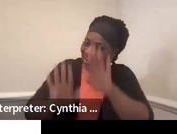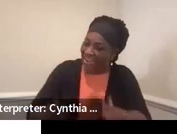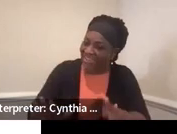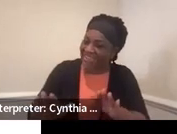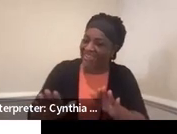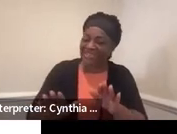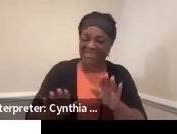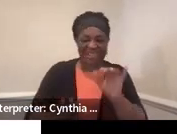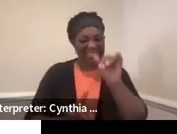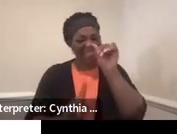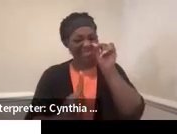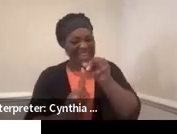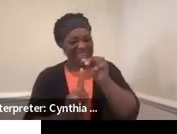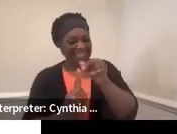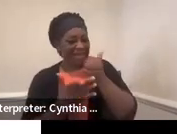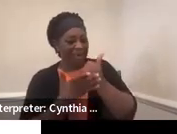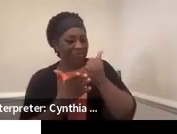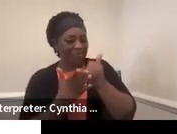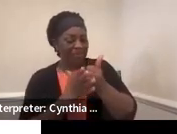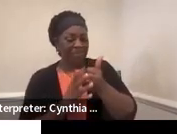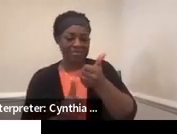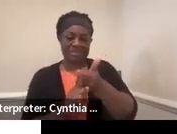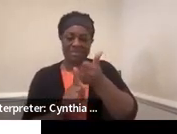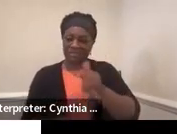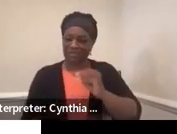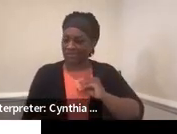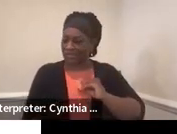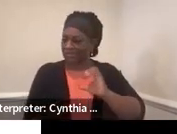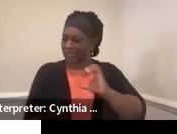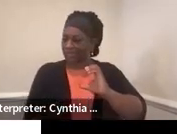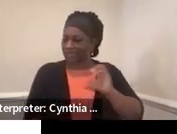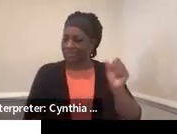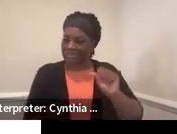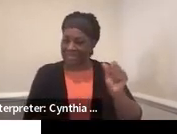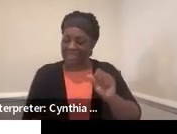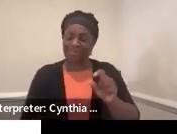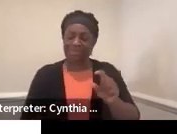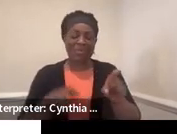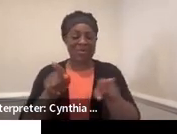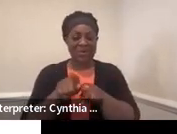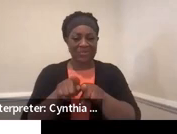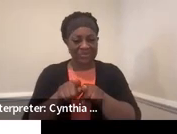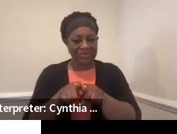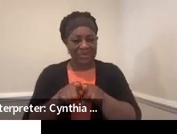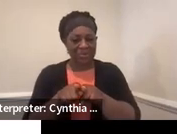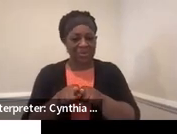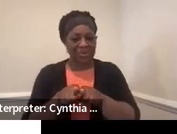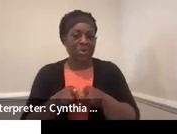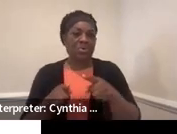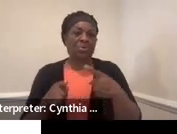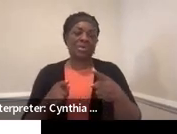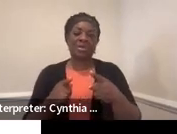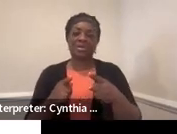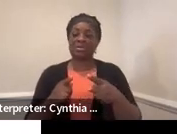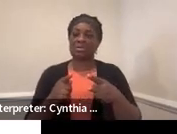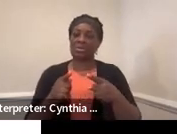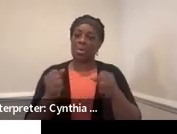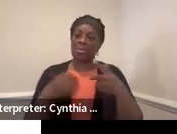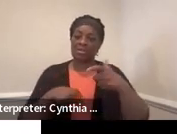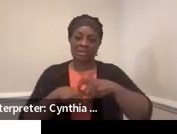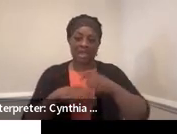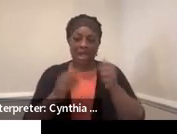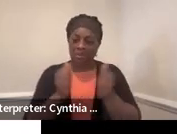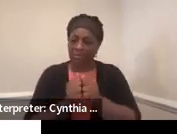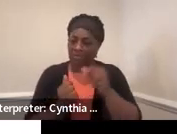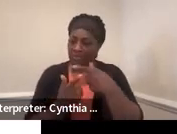That is so helpful to their self-esteem. But also we spend so much time with them,